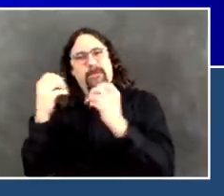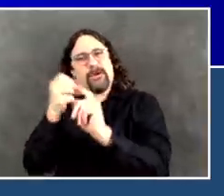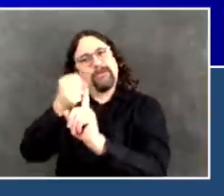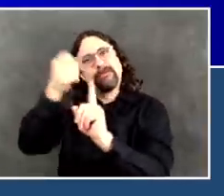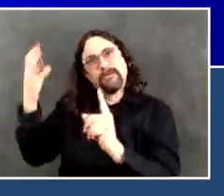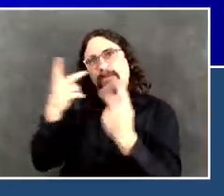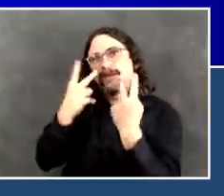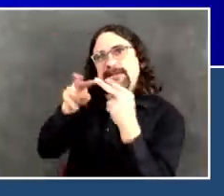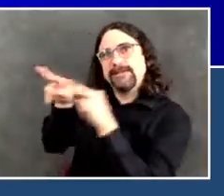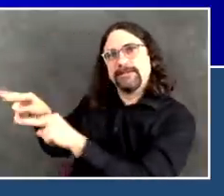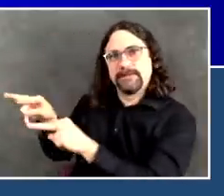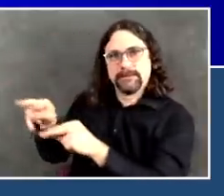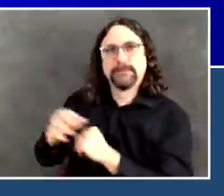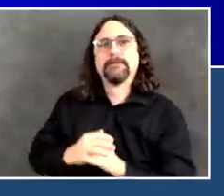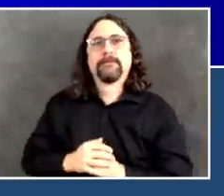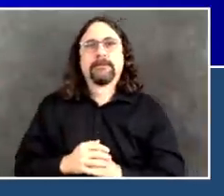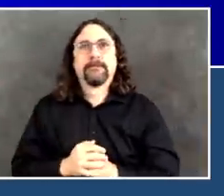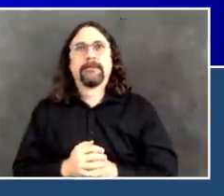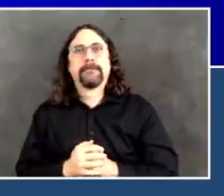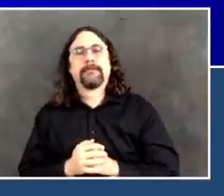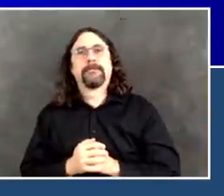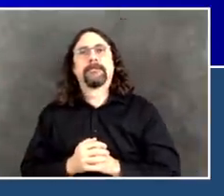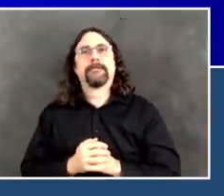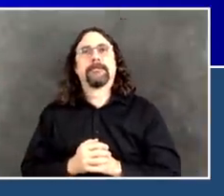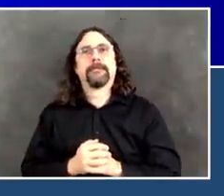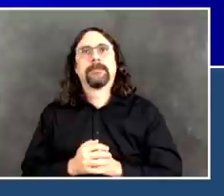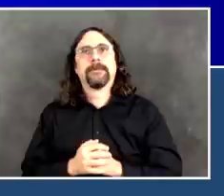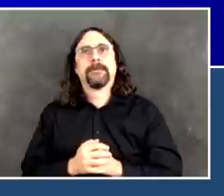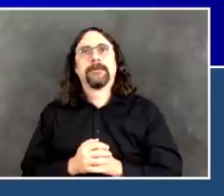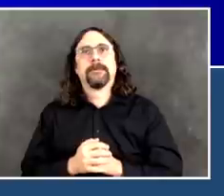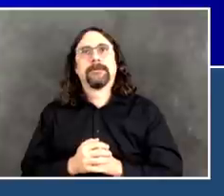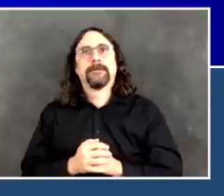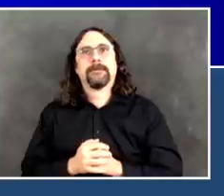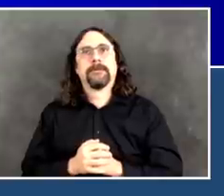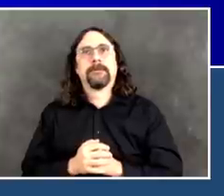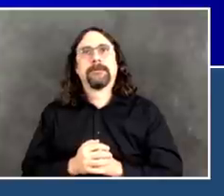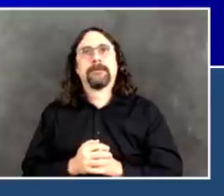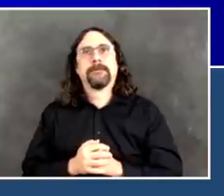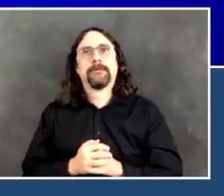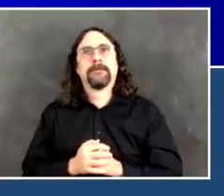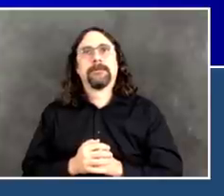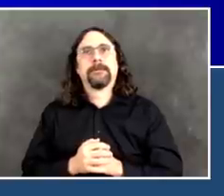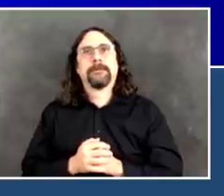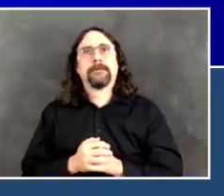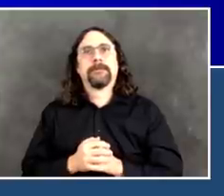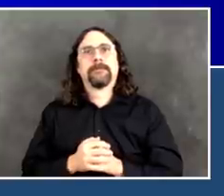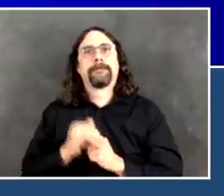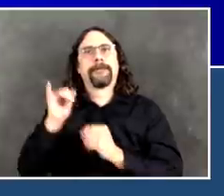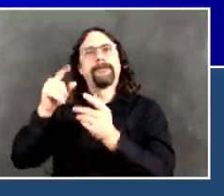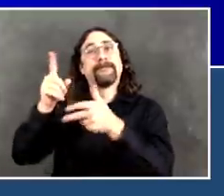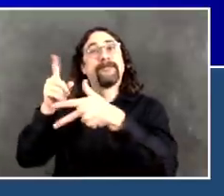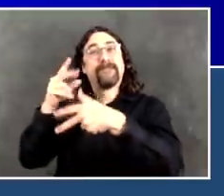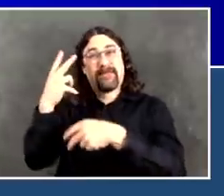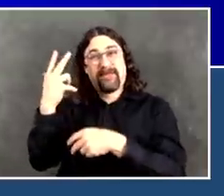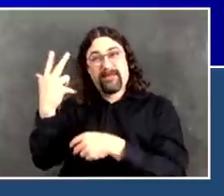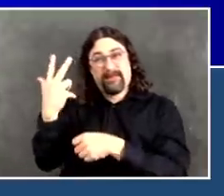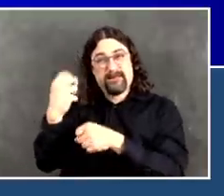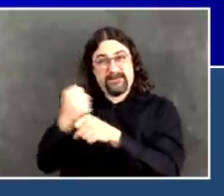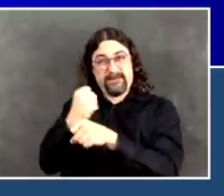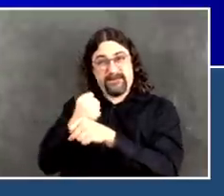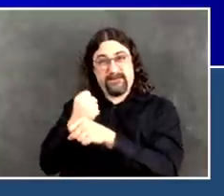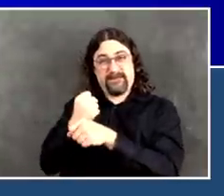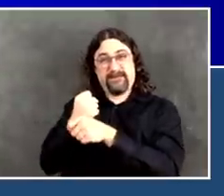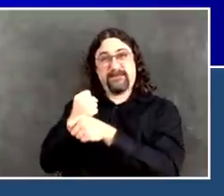COVID-19 cases. Okay, this indicator is simple. tells us how many more patients our hospitals need to care for